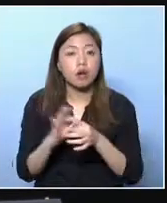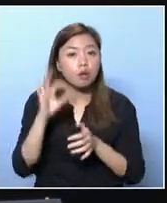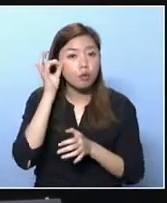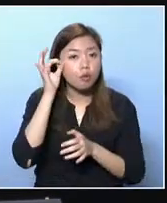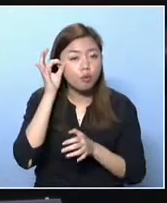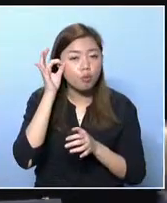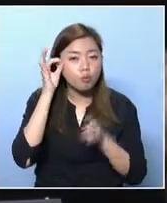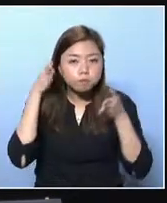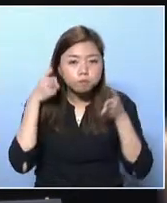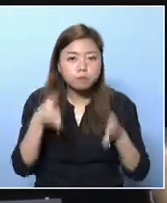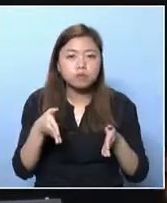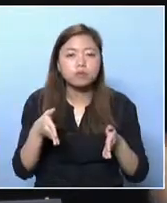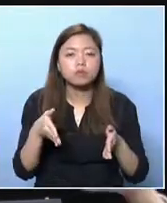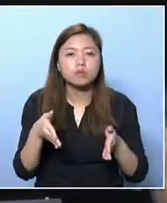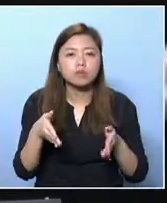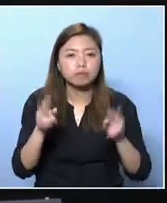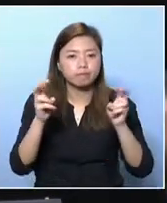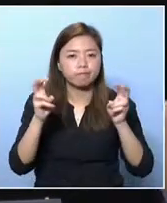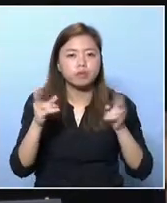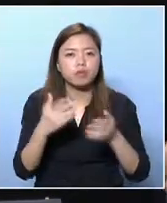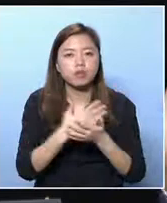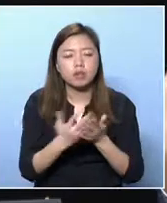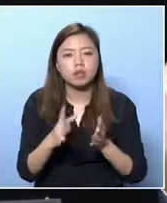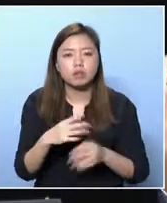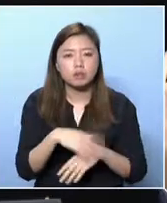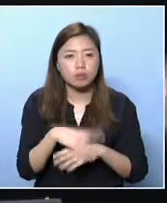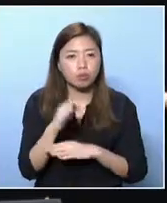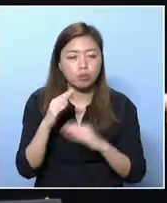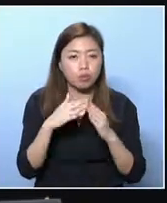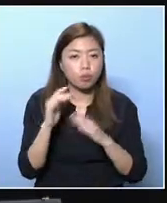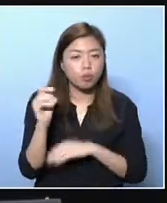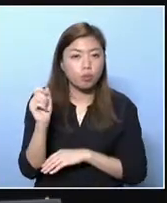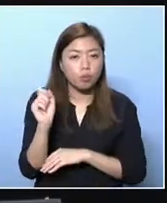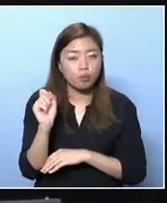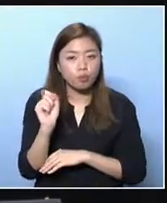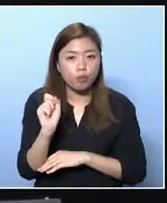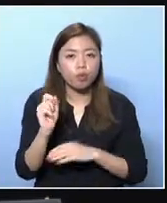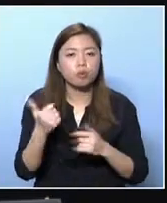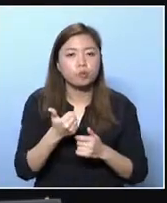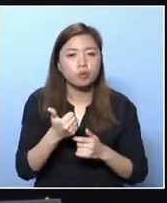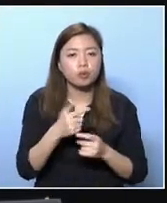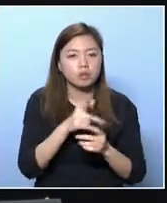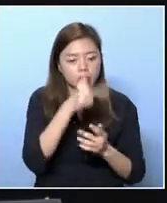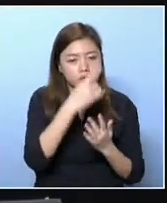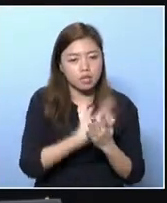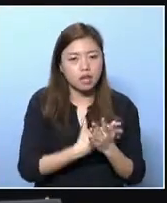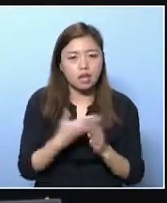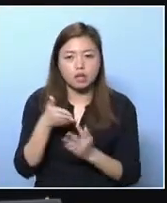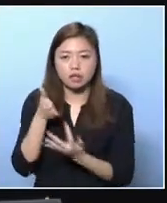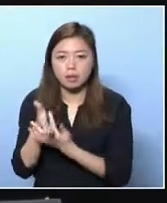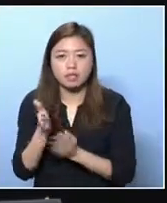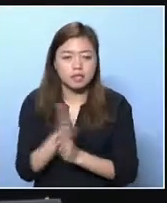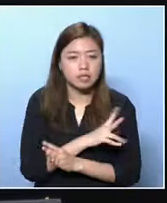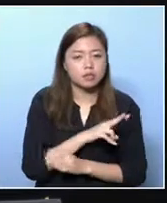today we are focusing, of course, on poverty, on absolute poverty and relative poverty. Are there ways